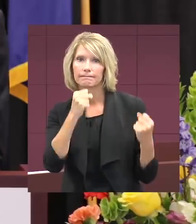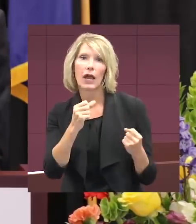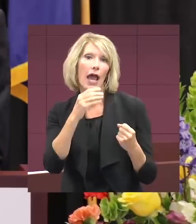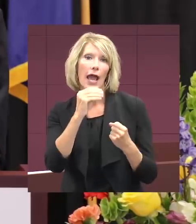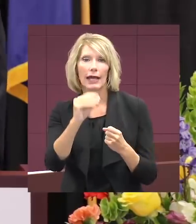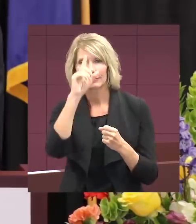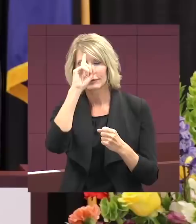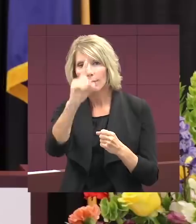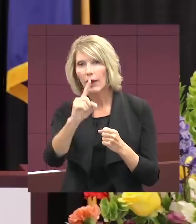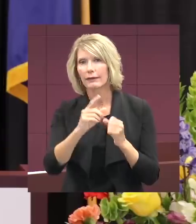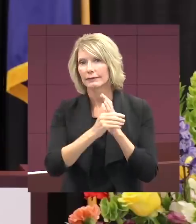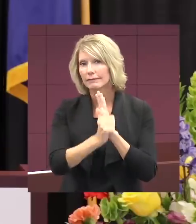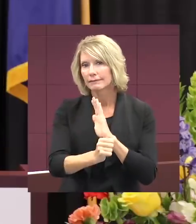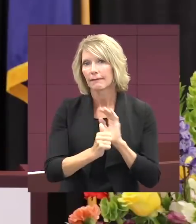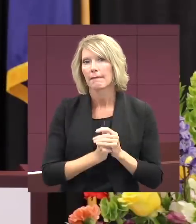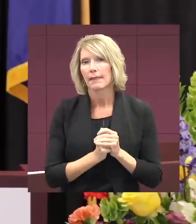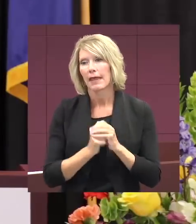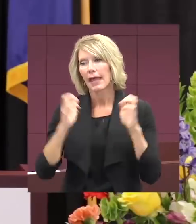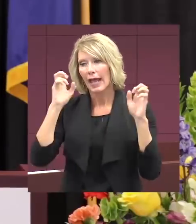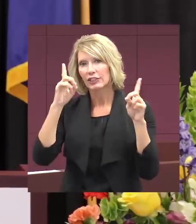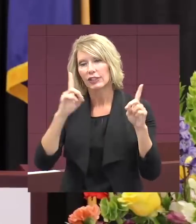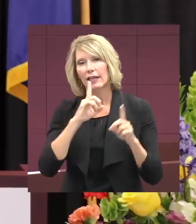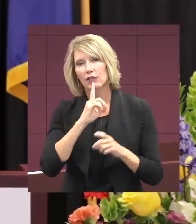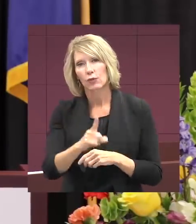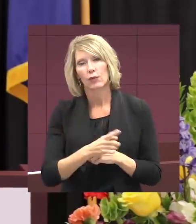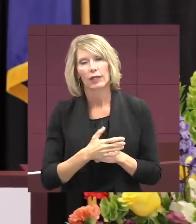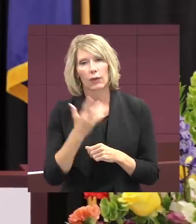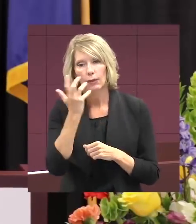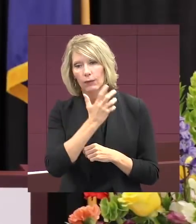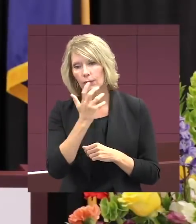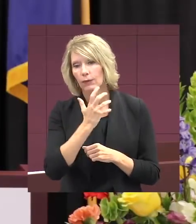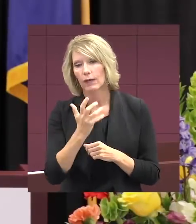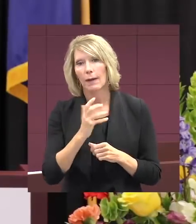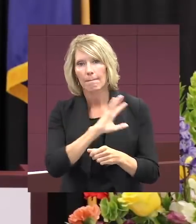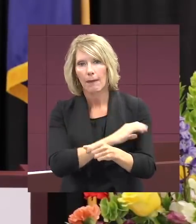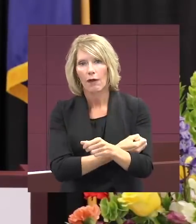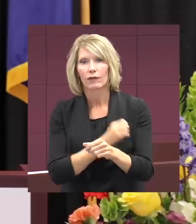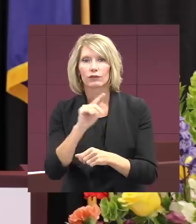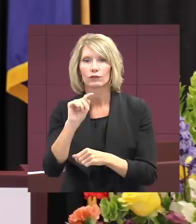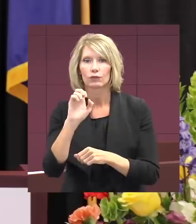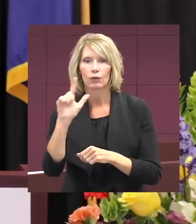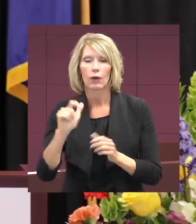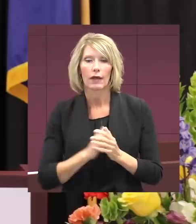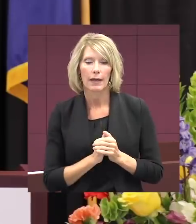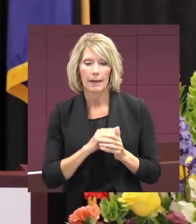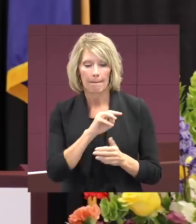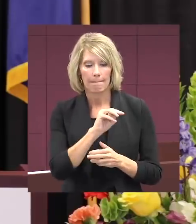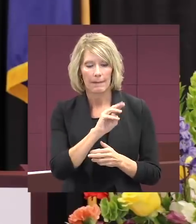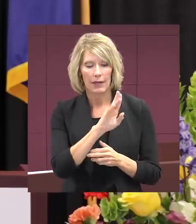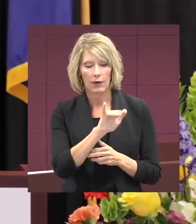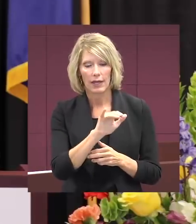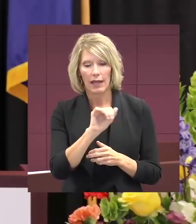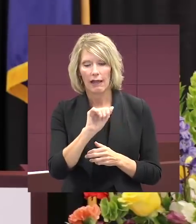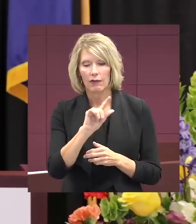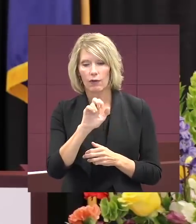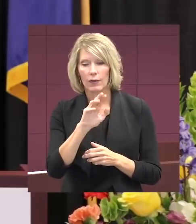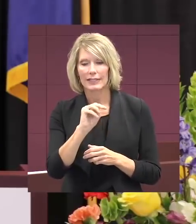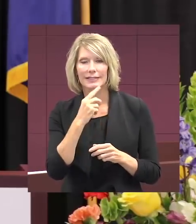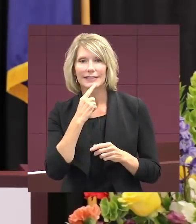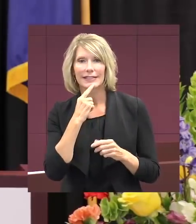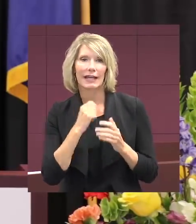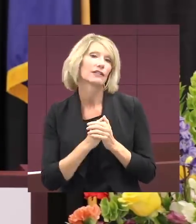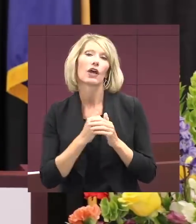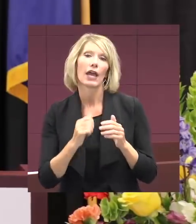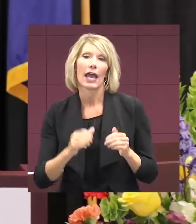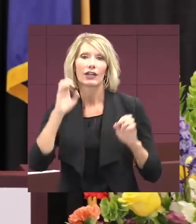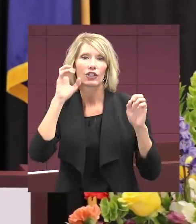Education is a powerful tool to be a lifelong learner. As Marion Elderman says, education is for improving the lives